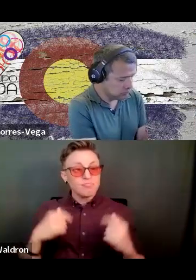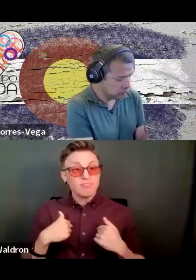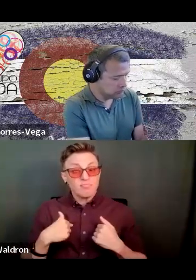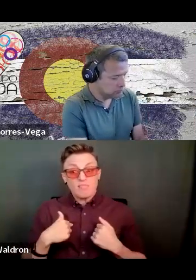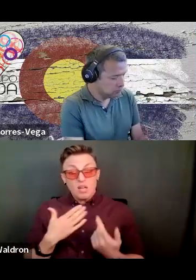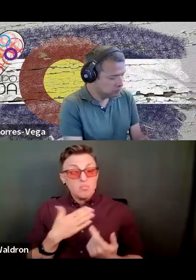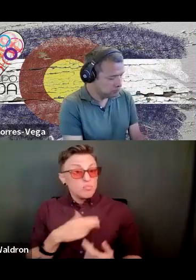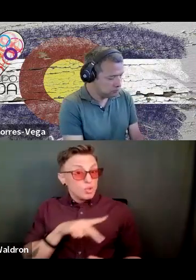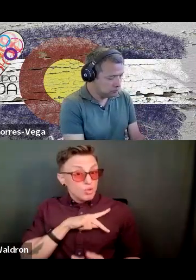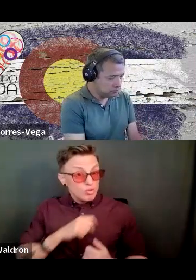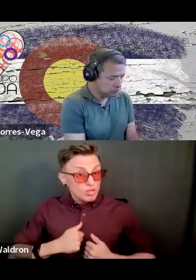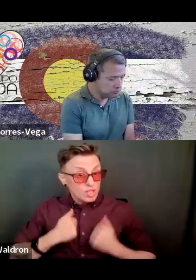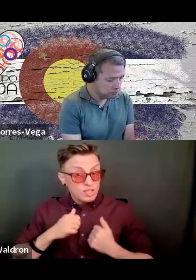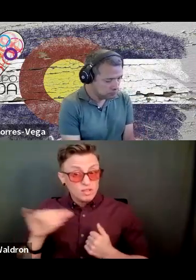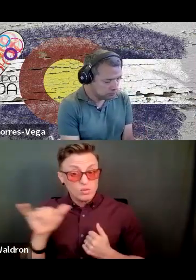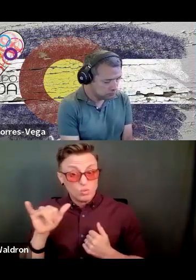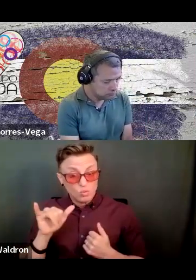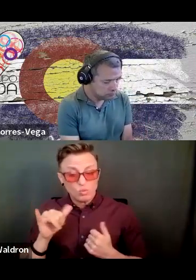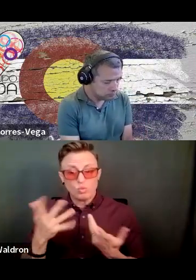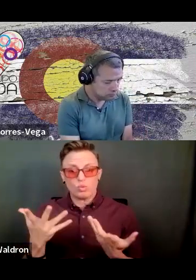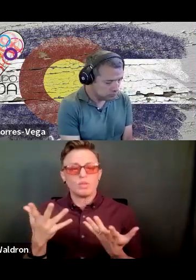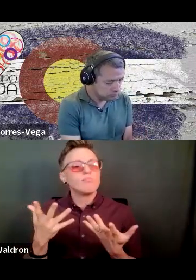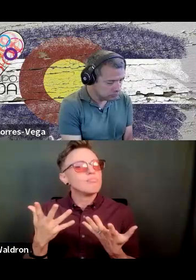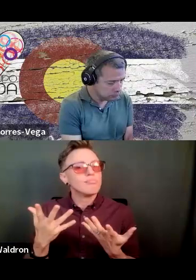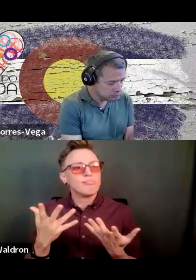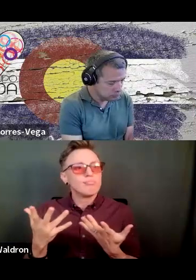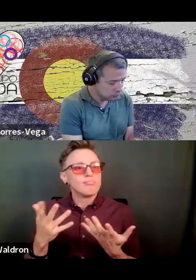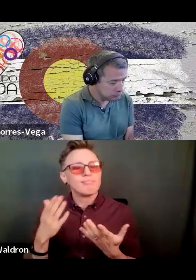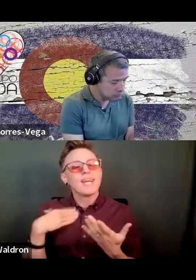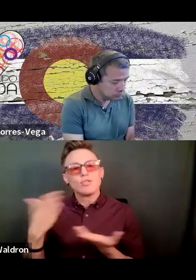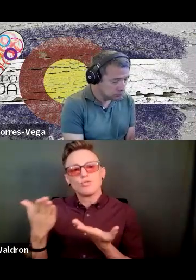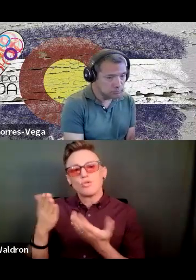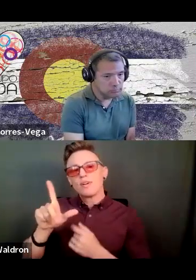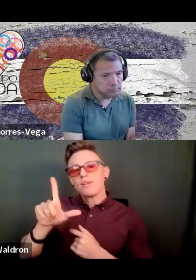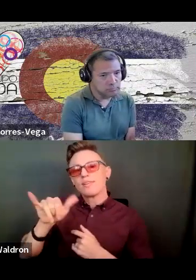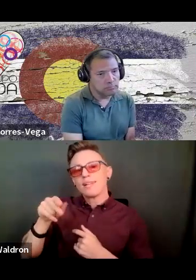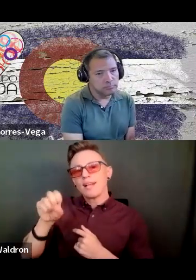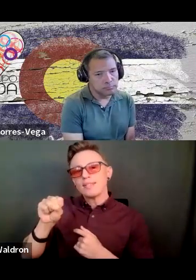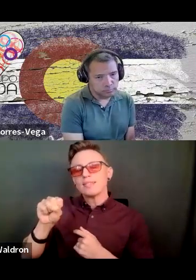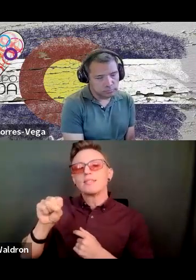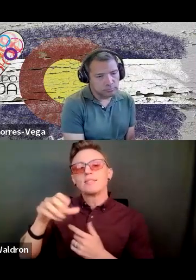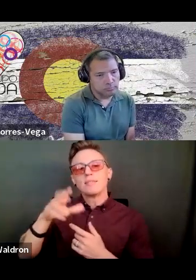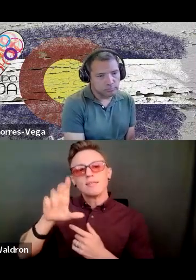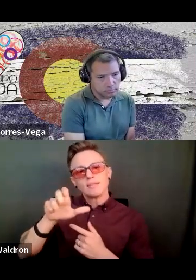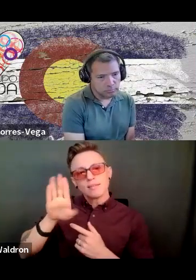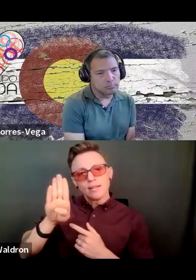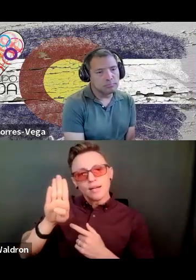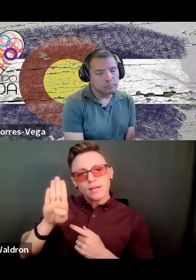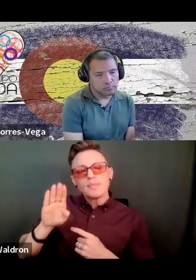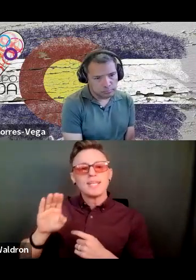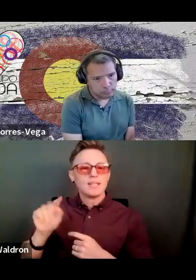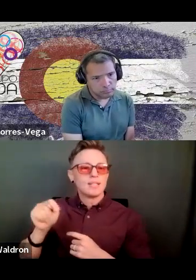serve as a Lions Club member for the city of Thornton here in Colorado.